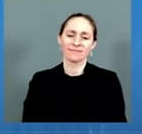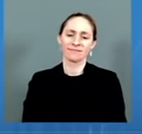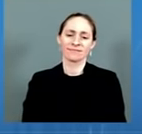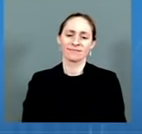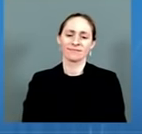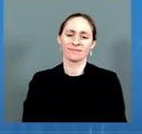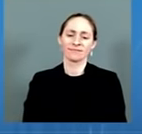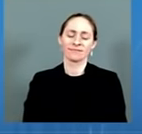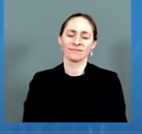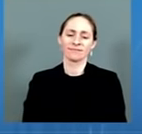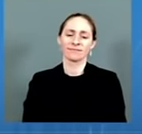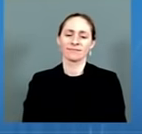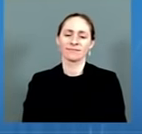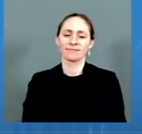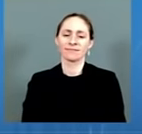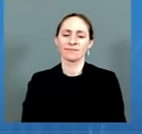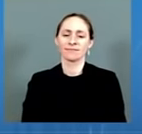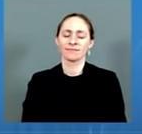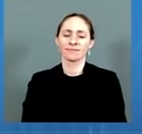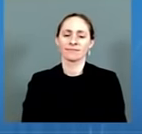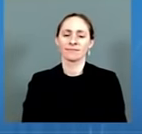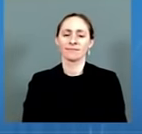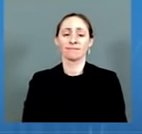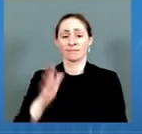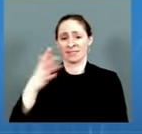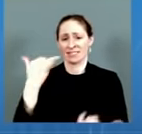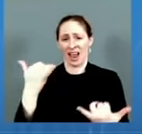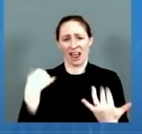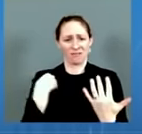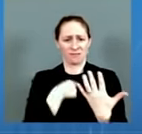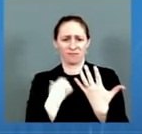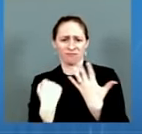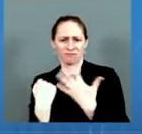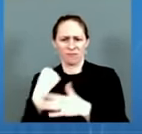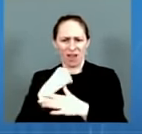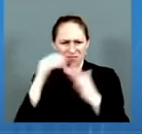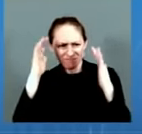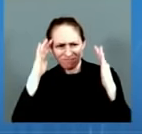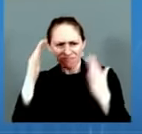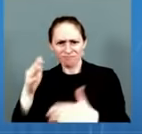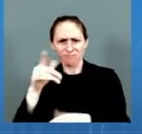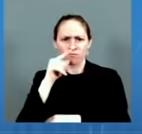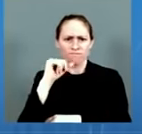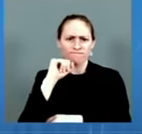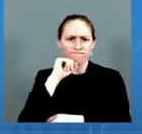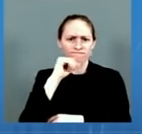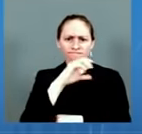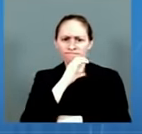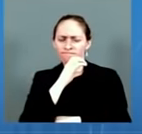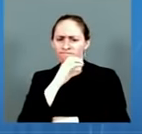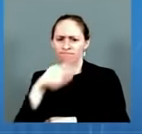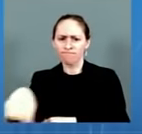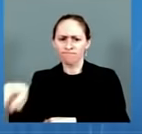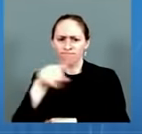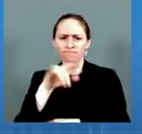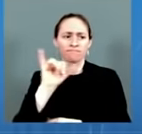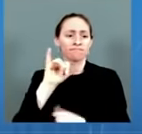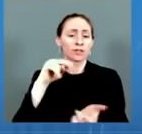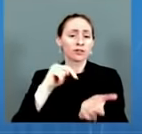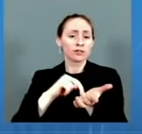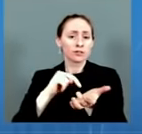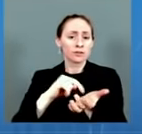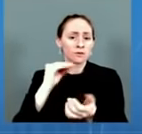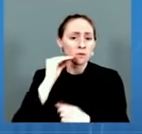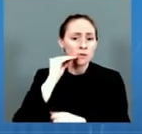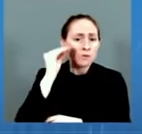working to equip nursing homes to best protect their residents and to encourage older Americans to get boosted. These